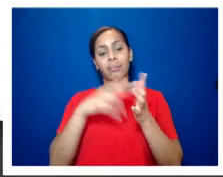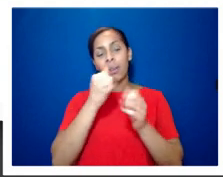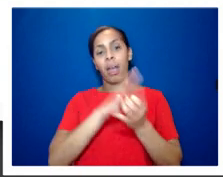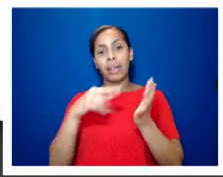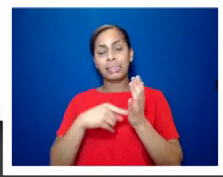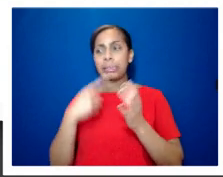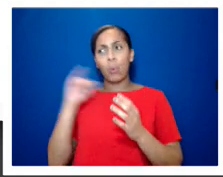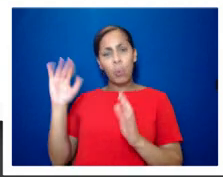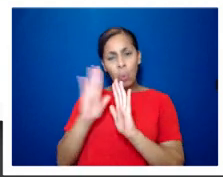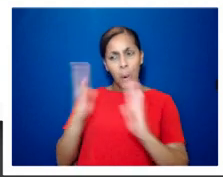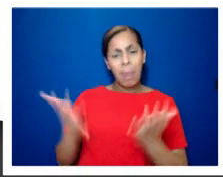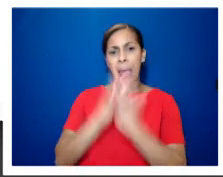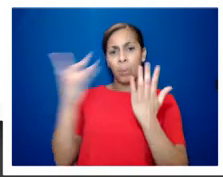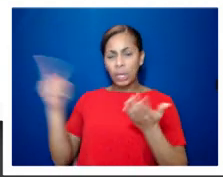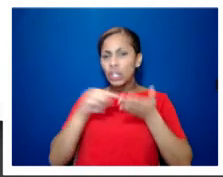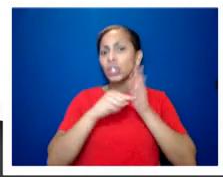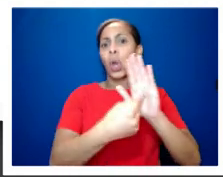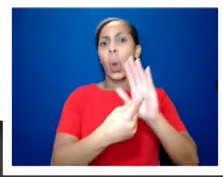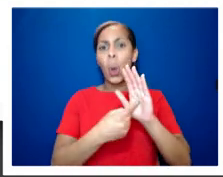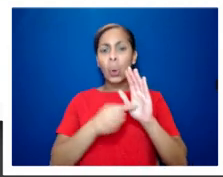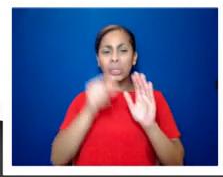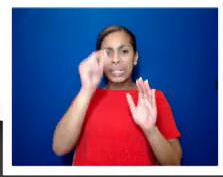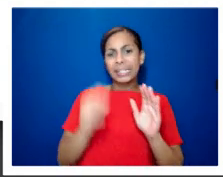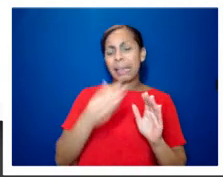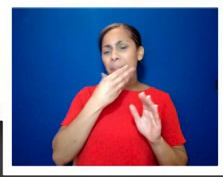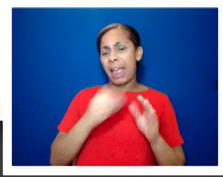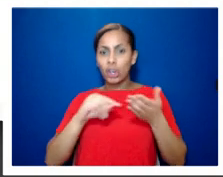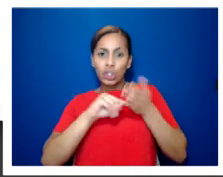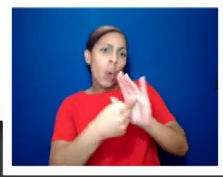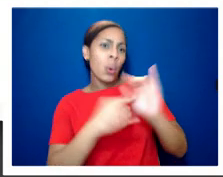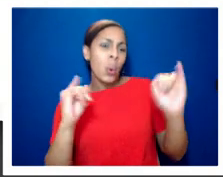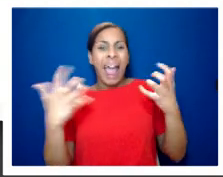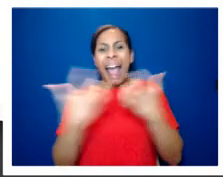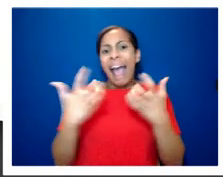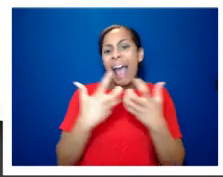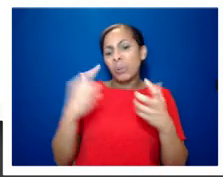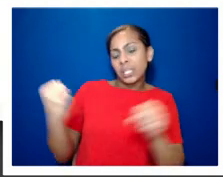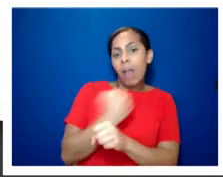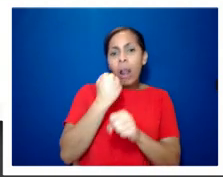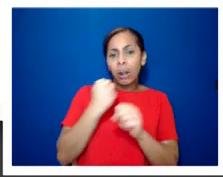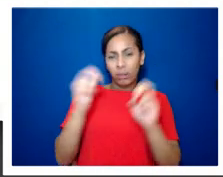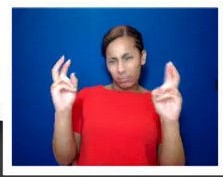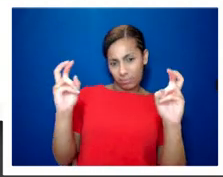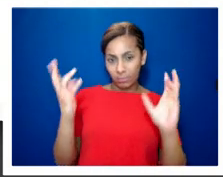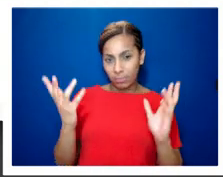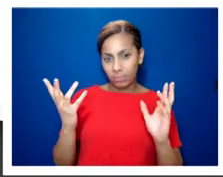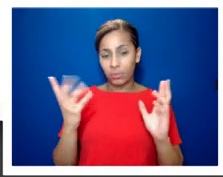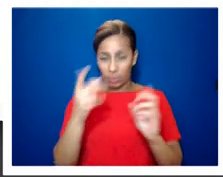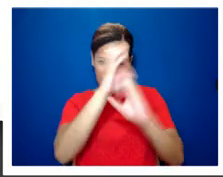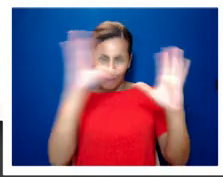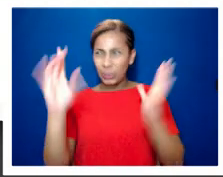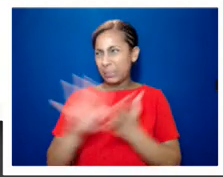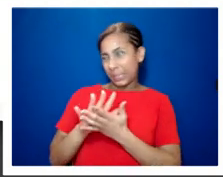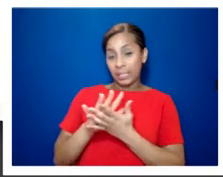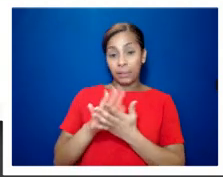and how it was done so just kind of have an image of that in your heads um and i will show you the actual picture that um i think she was